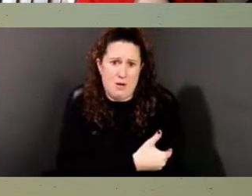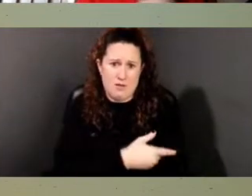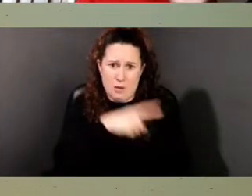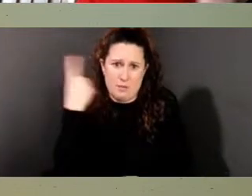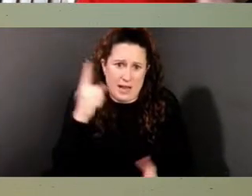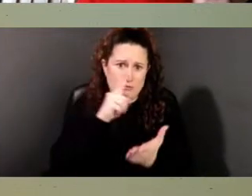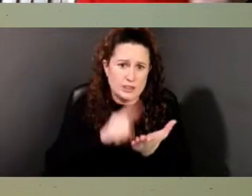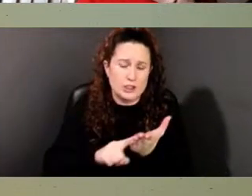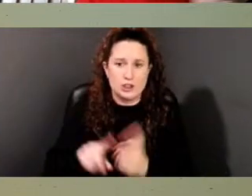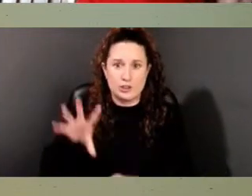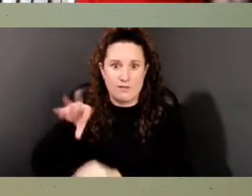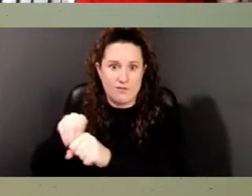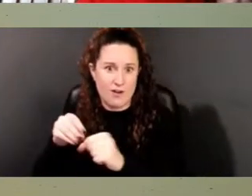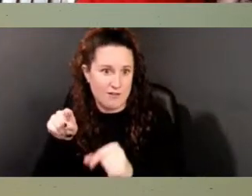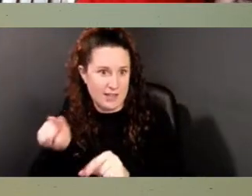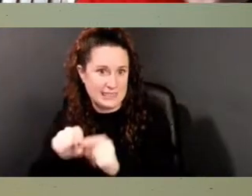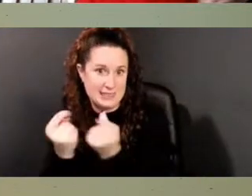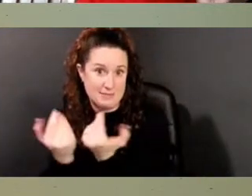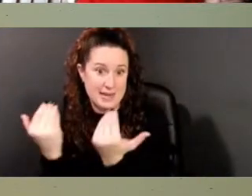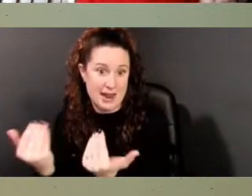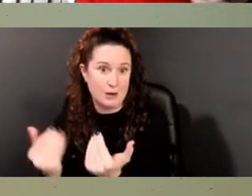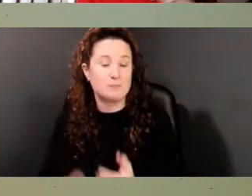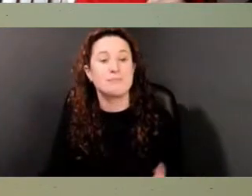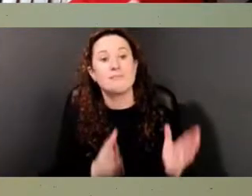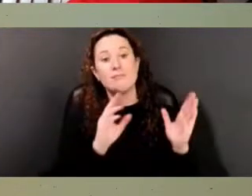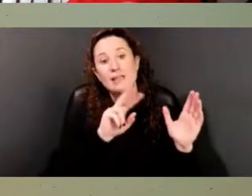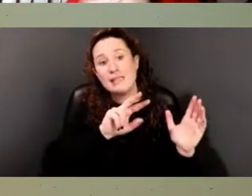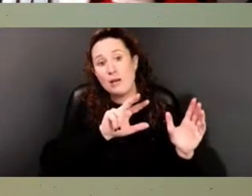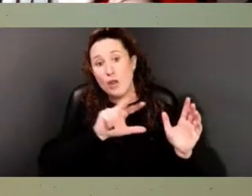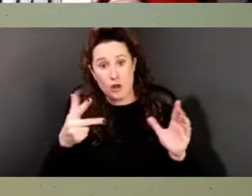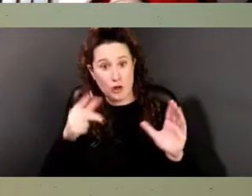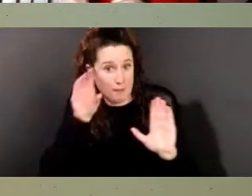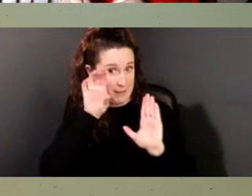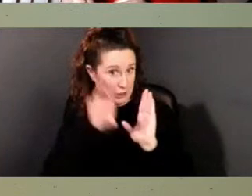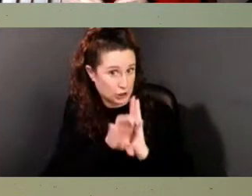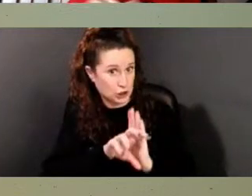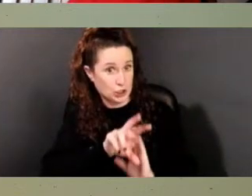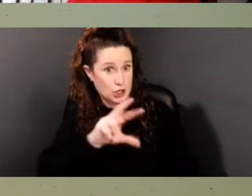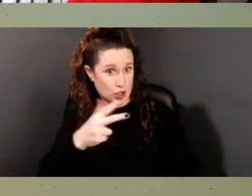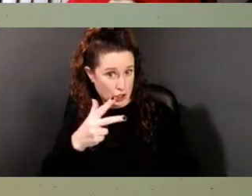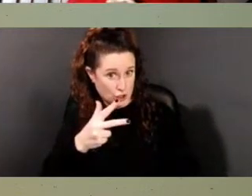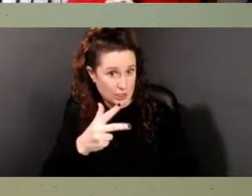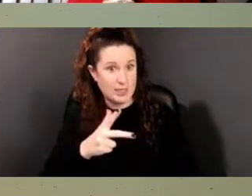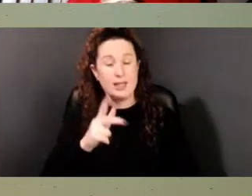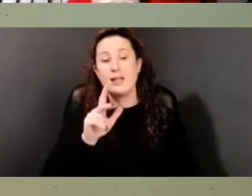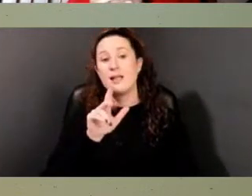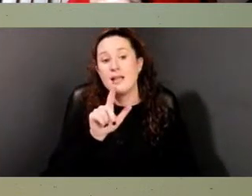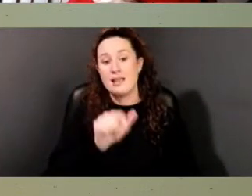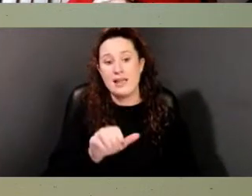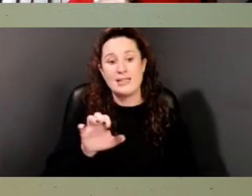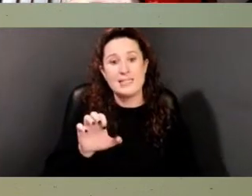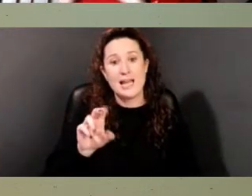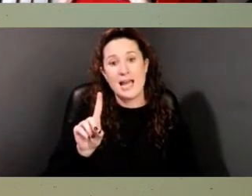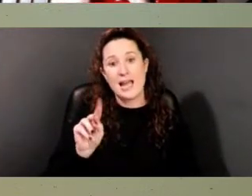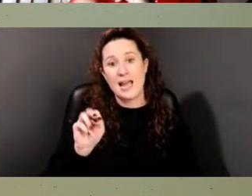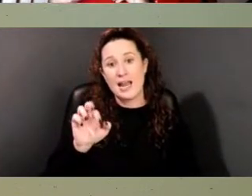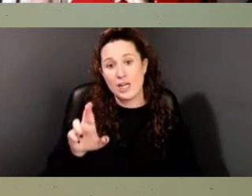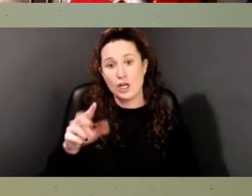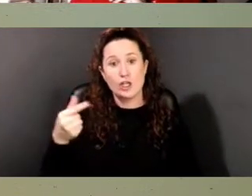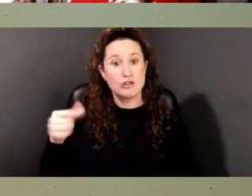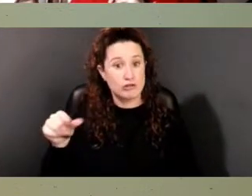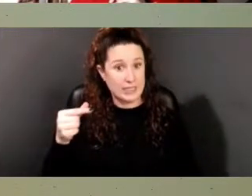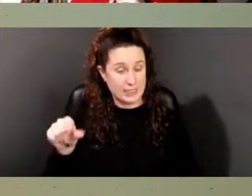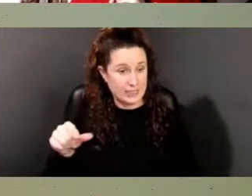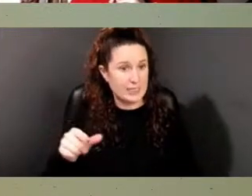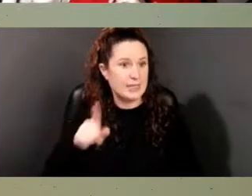on the, the slide, the picture to the left, my left, that's part three. Um, Edna Green really spearheaded the historical